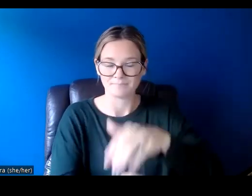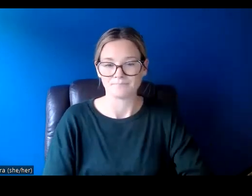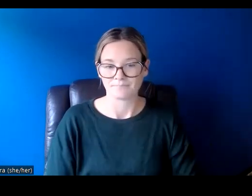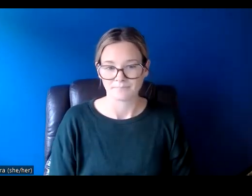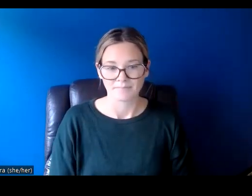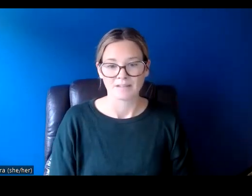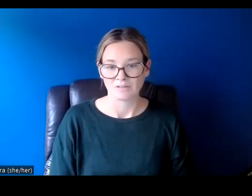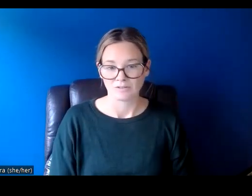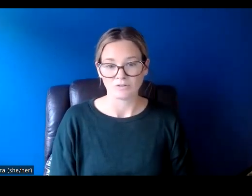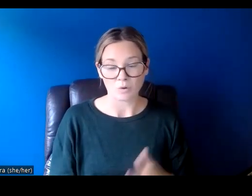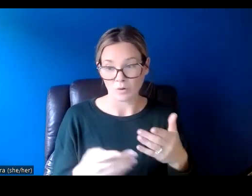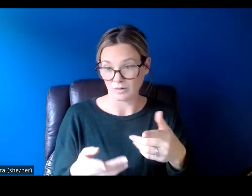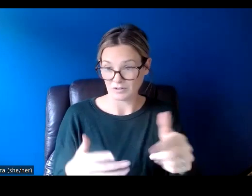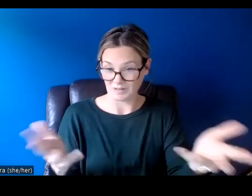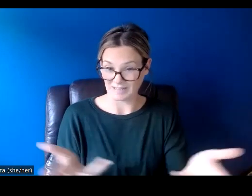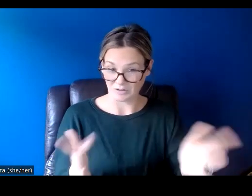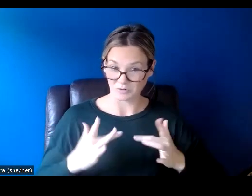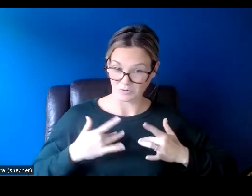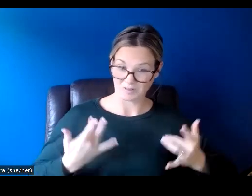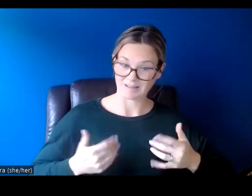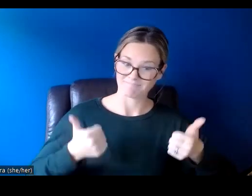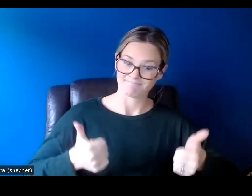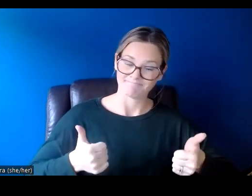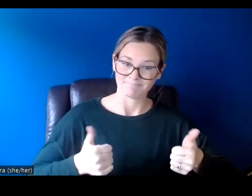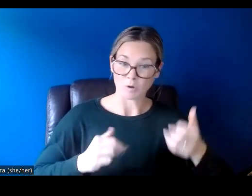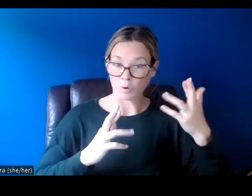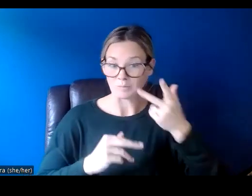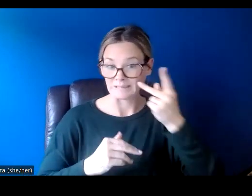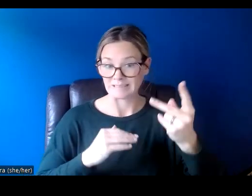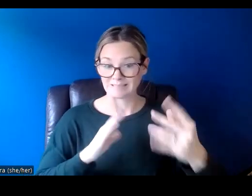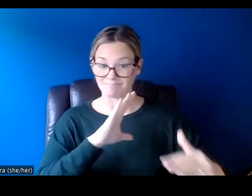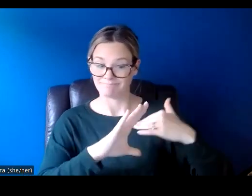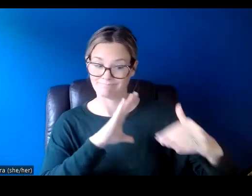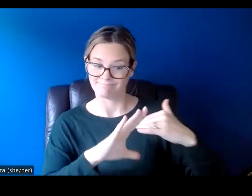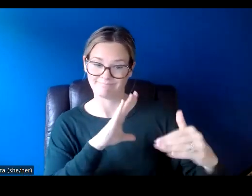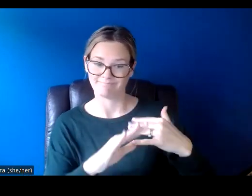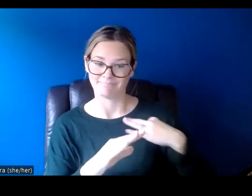you're all ahead of the game, getting started early, and we hope to see your applications soon.